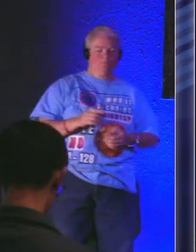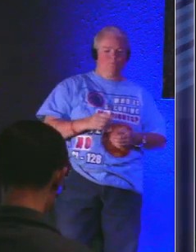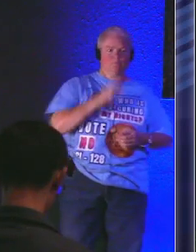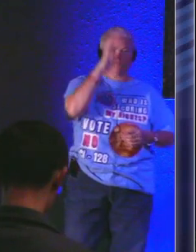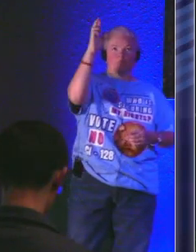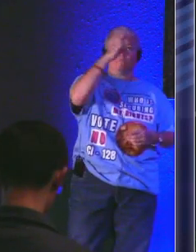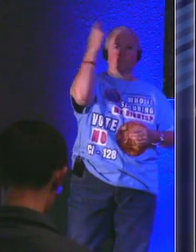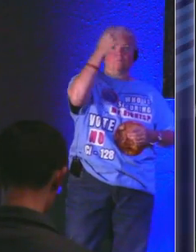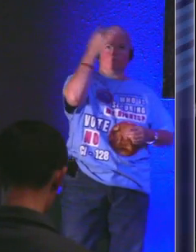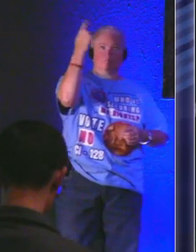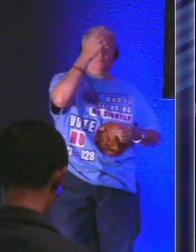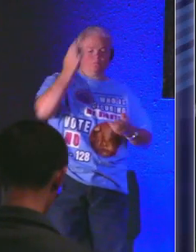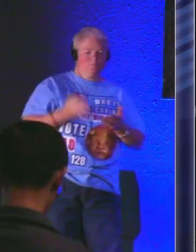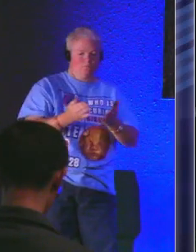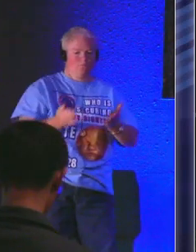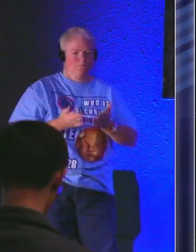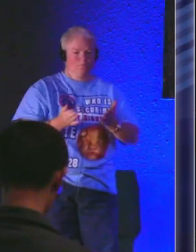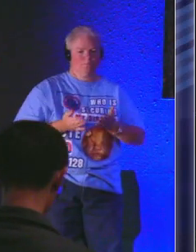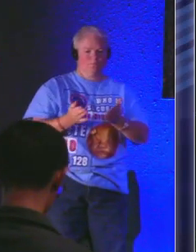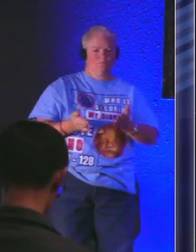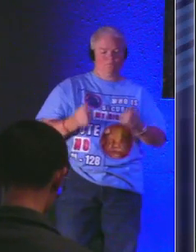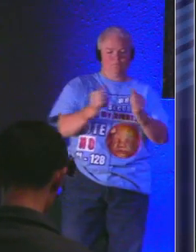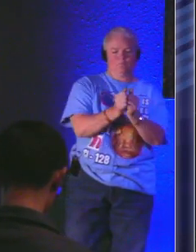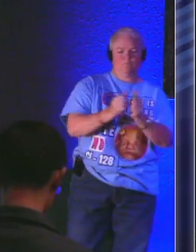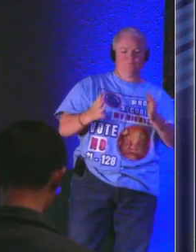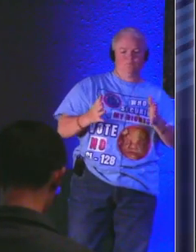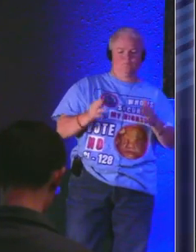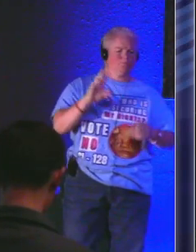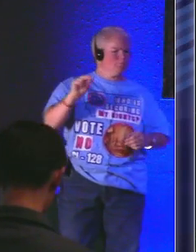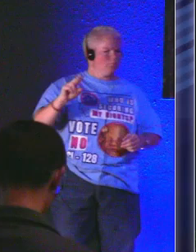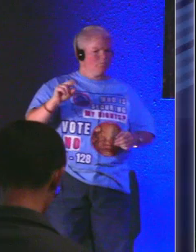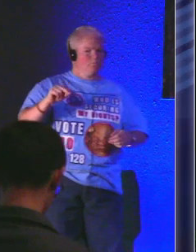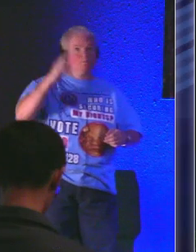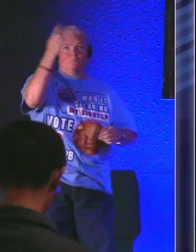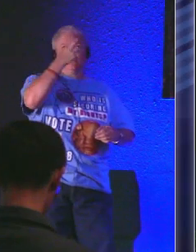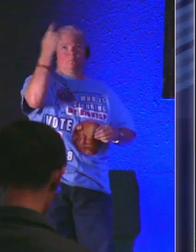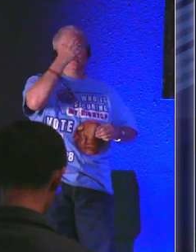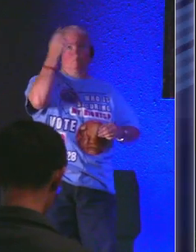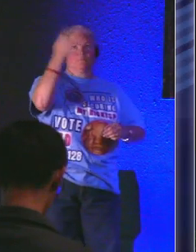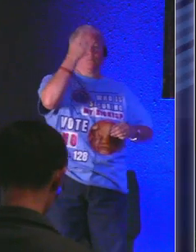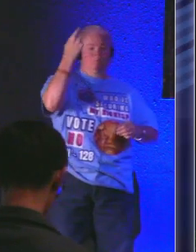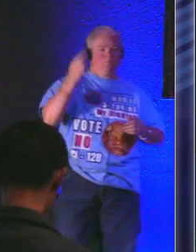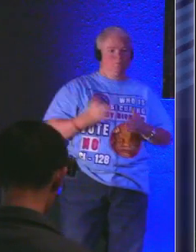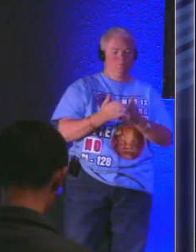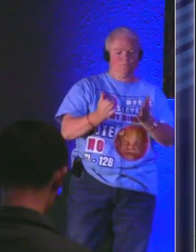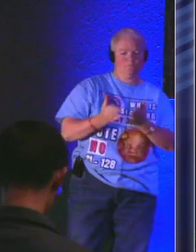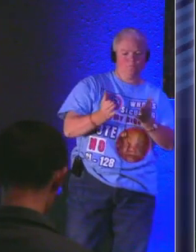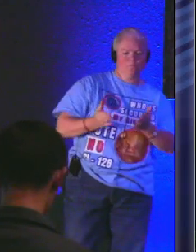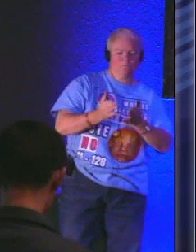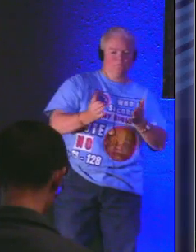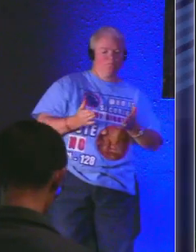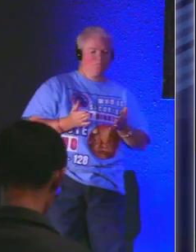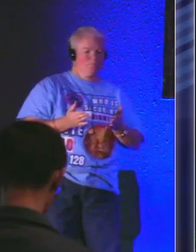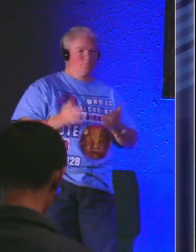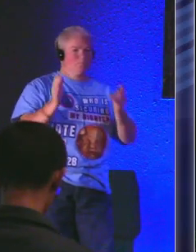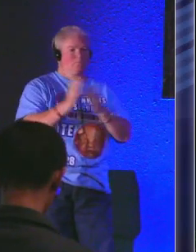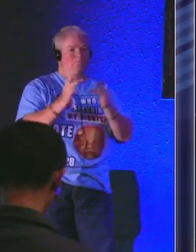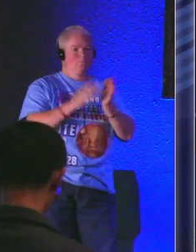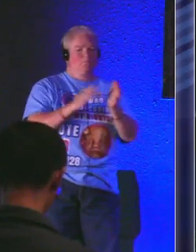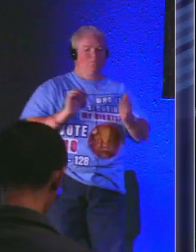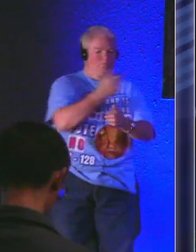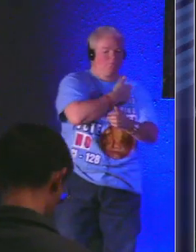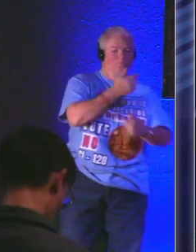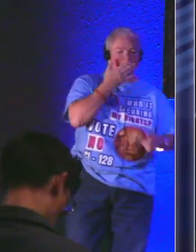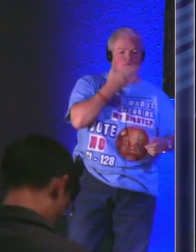only reason we're here and without you there's no reason to be here so